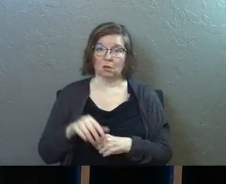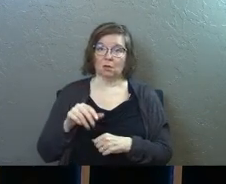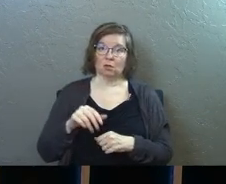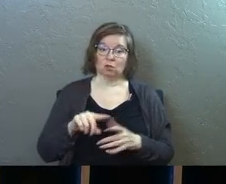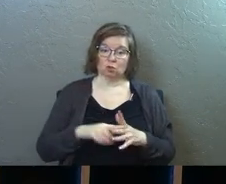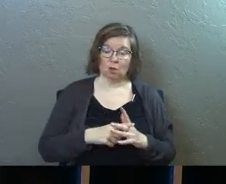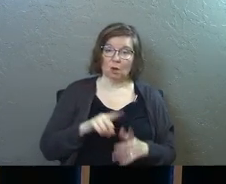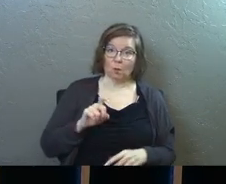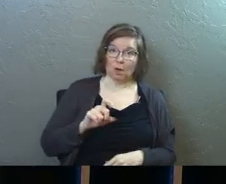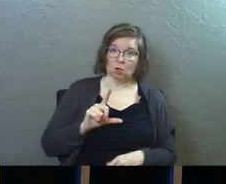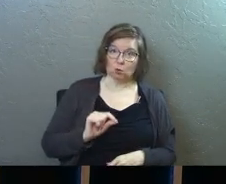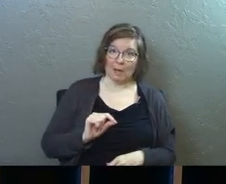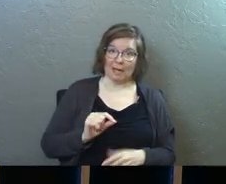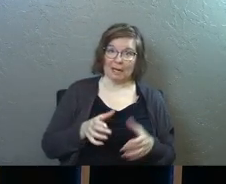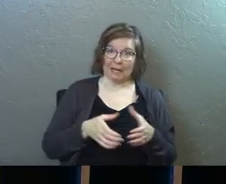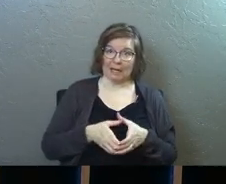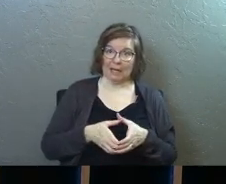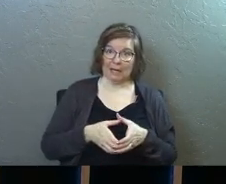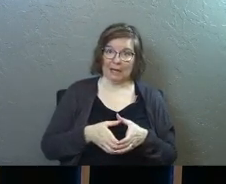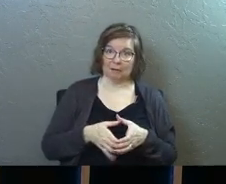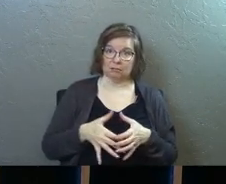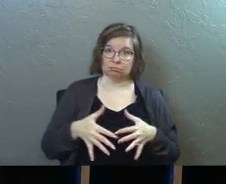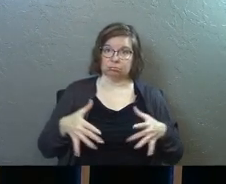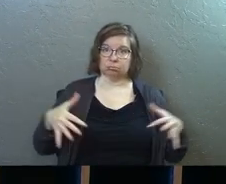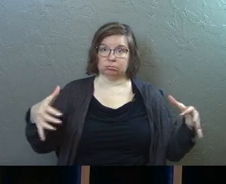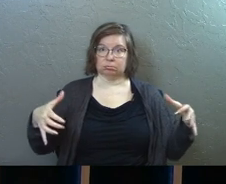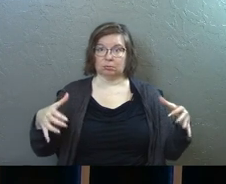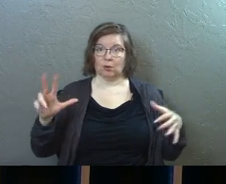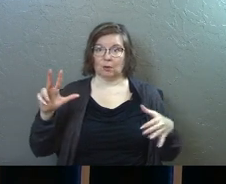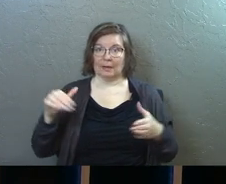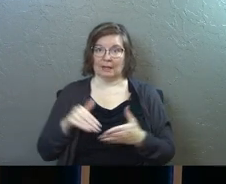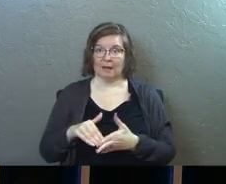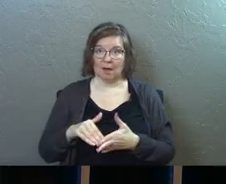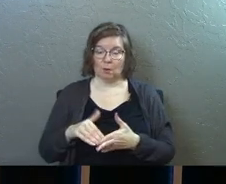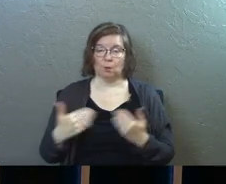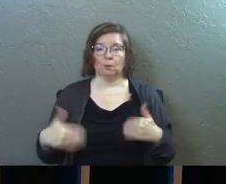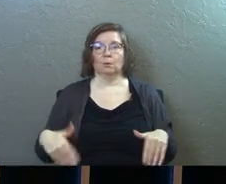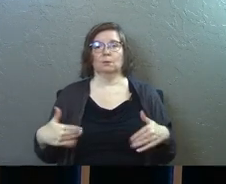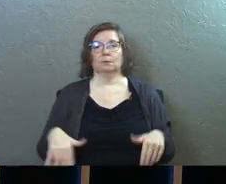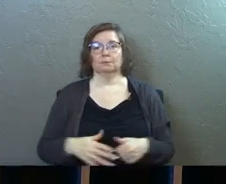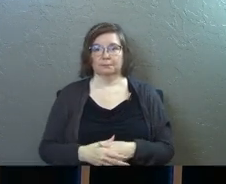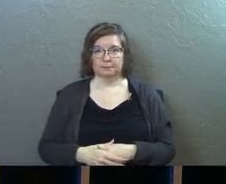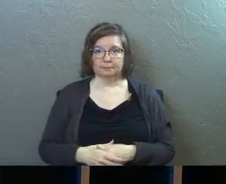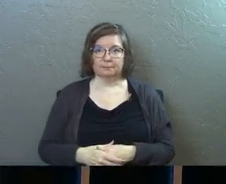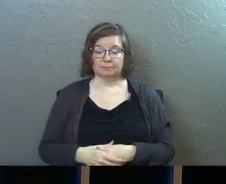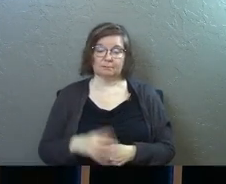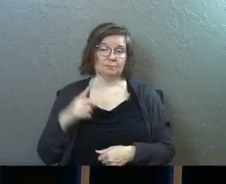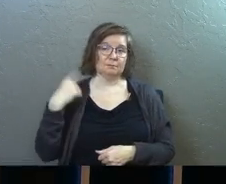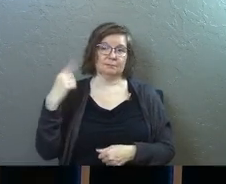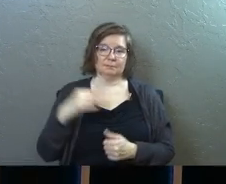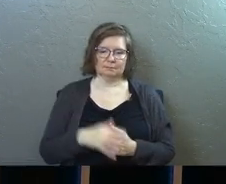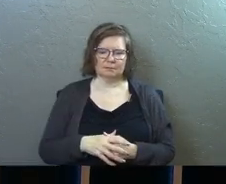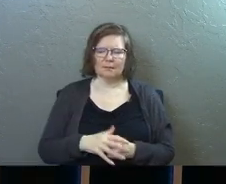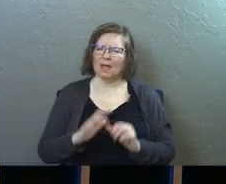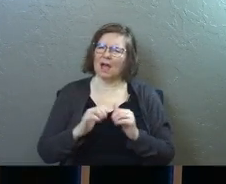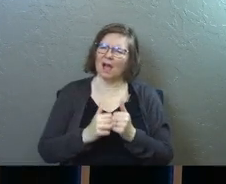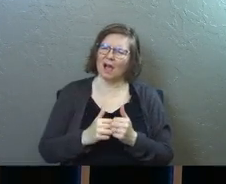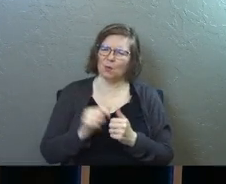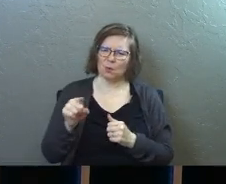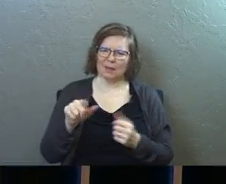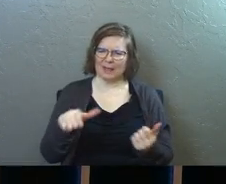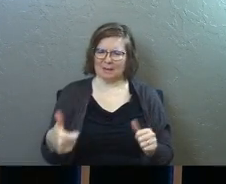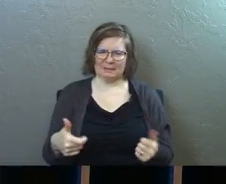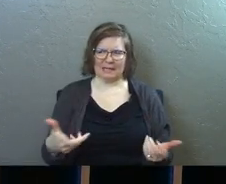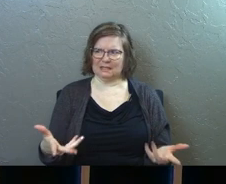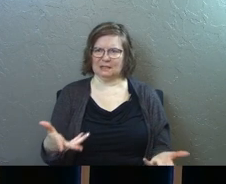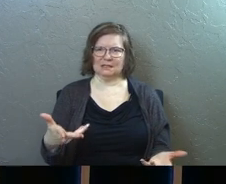120 believers that were left. And now it's 3,000. It's crazy. And how in the world were